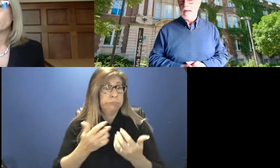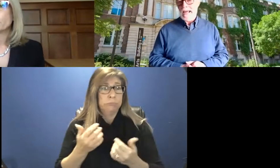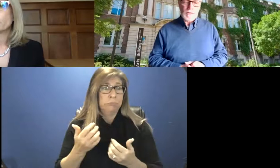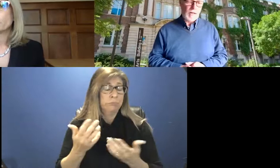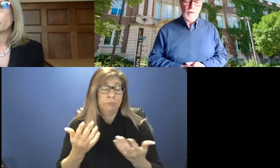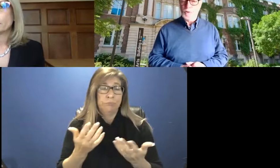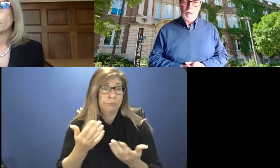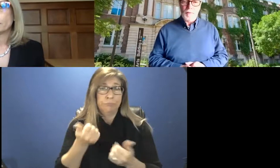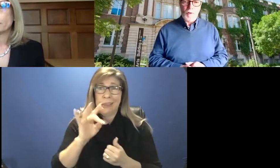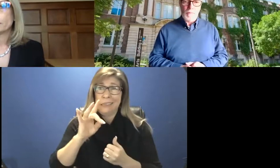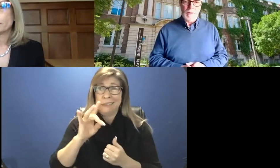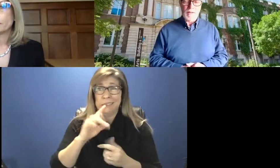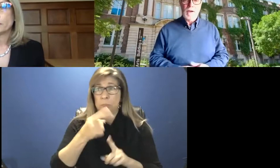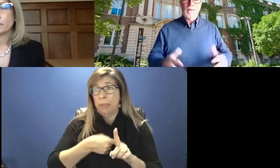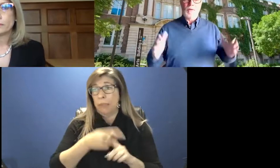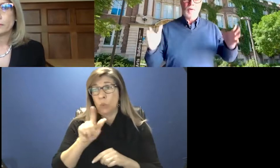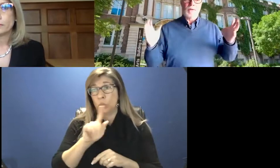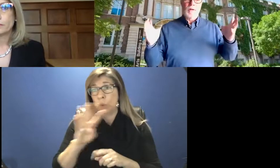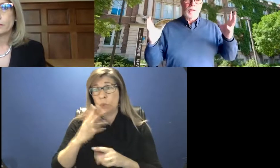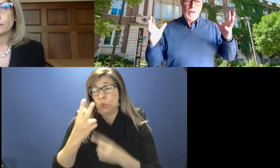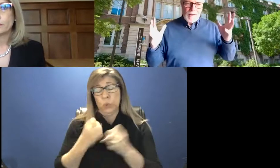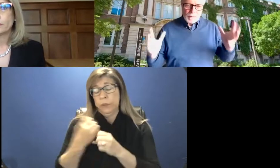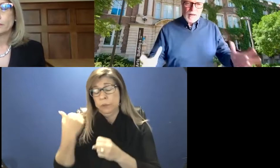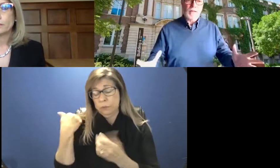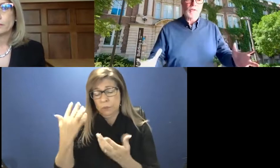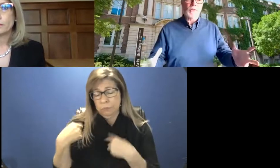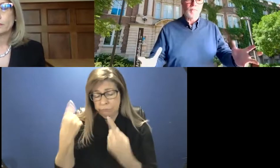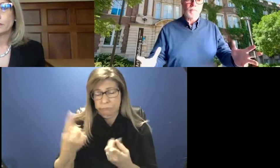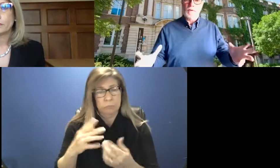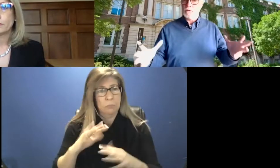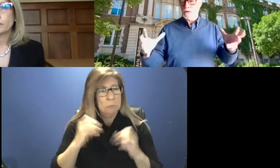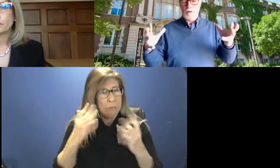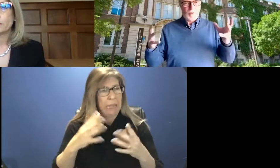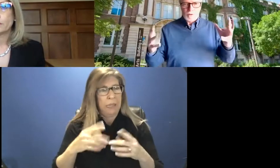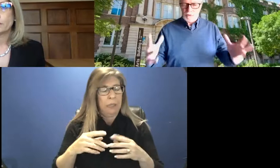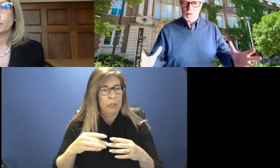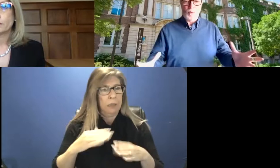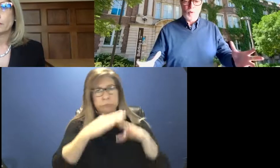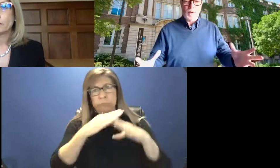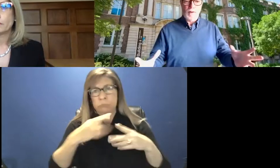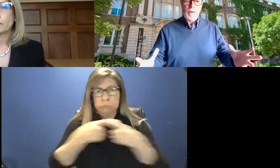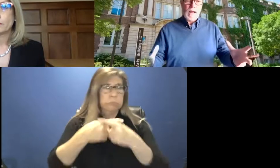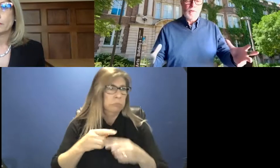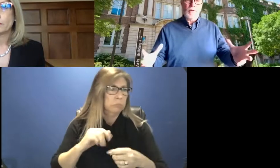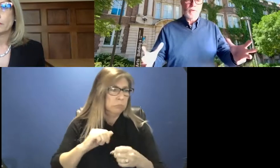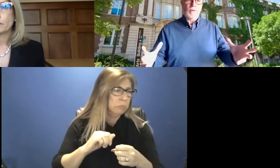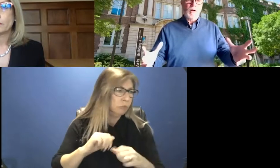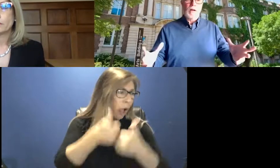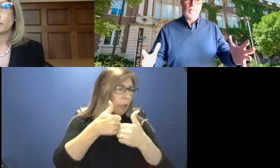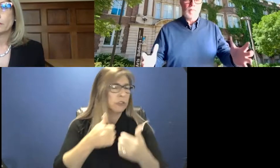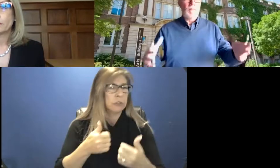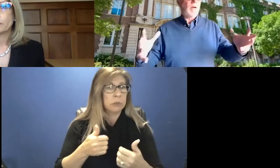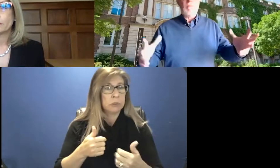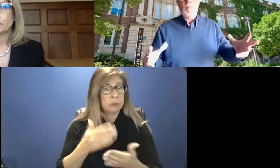18 or 24 months, that there's a lot of apprehension. There's a lot of concern and worry. And there there's,